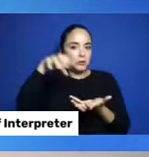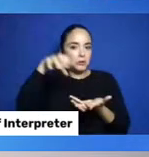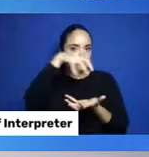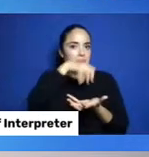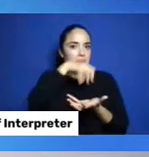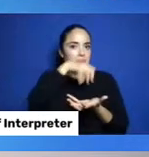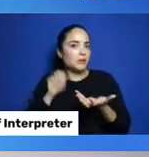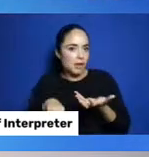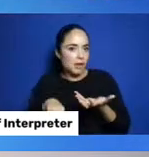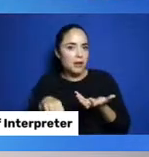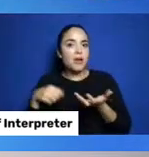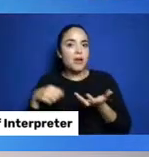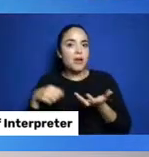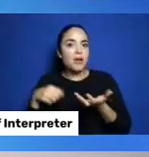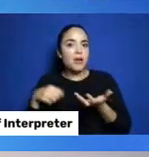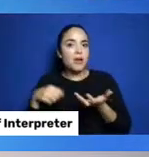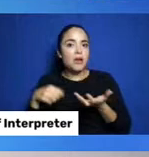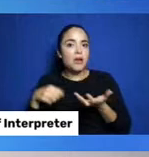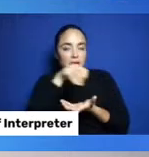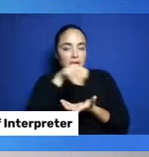liquids, such as syrup.